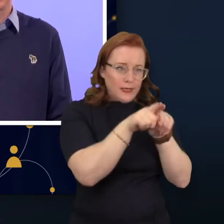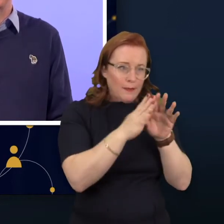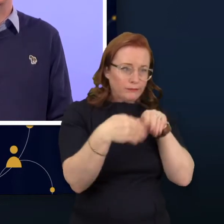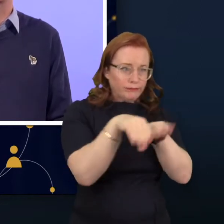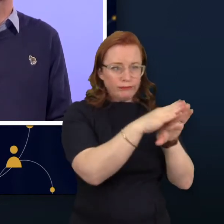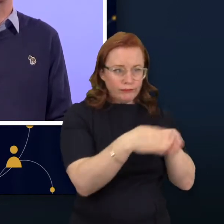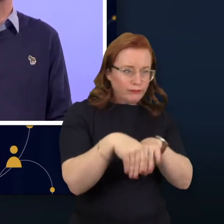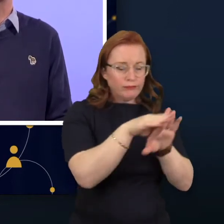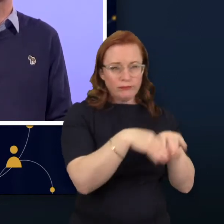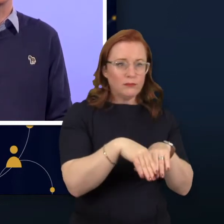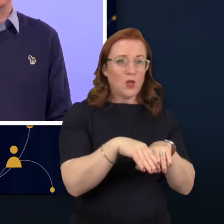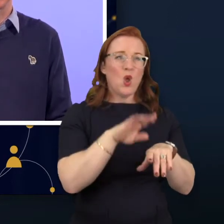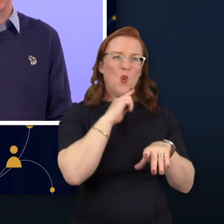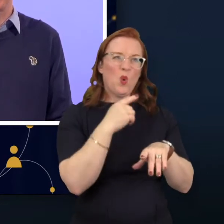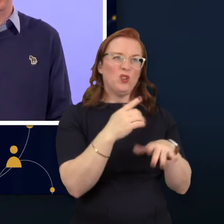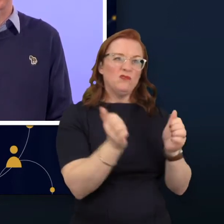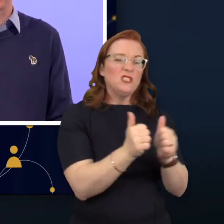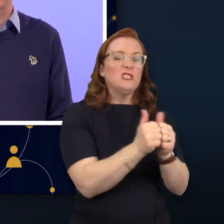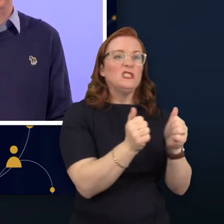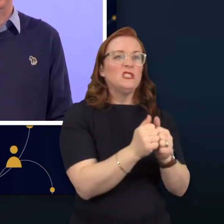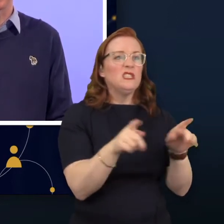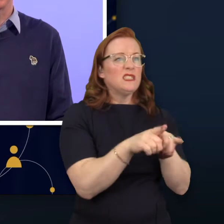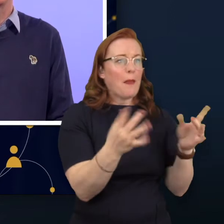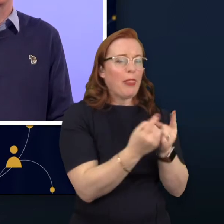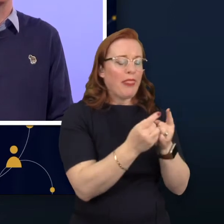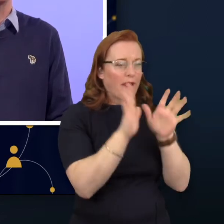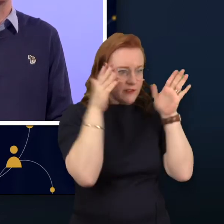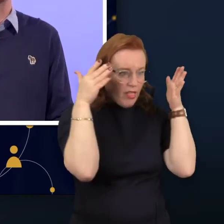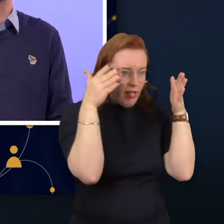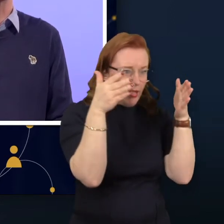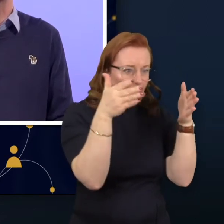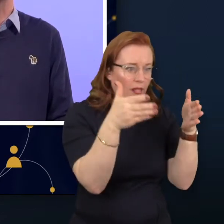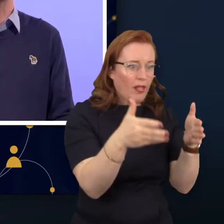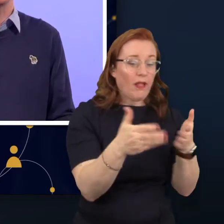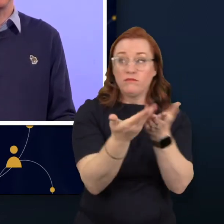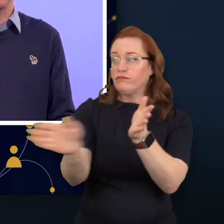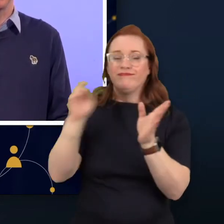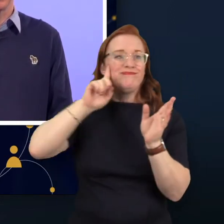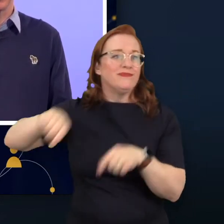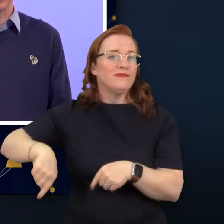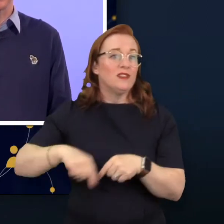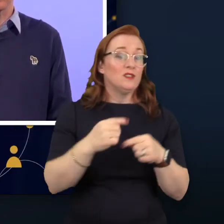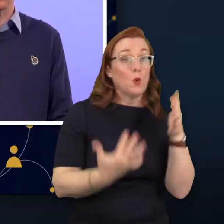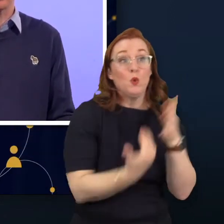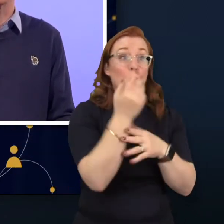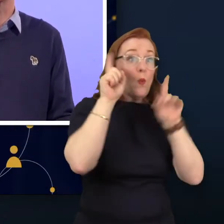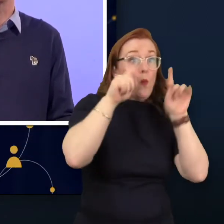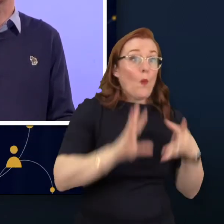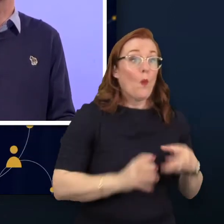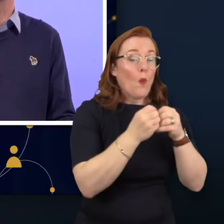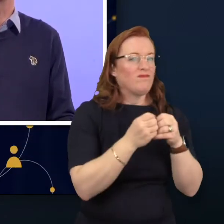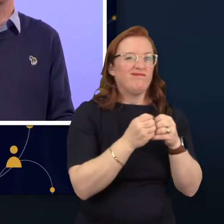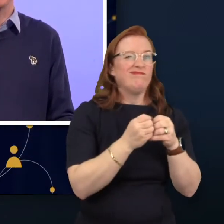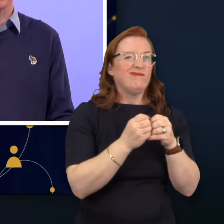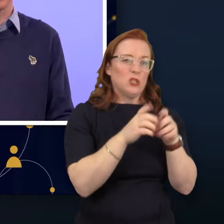The team would have strong biases and blind spots and would not be particularly inventive at solving problems